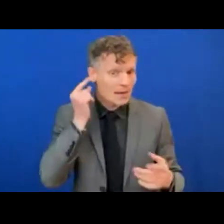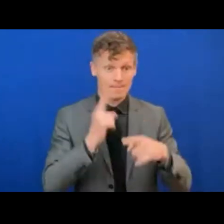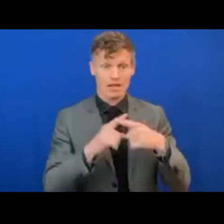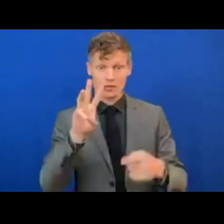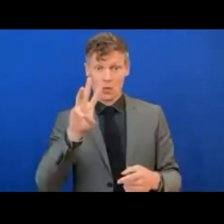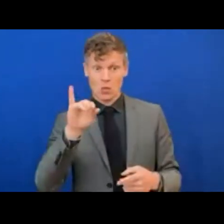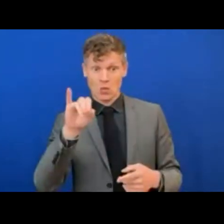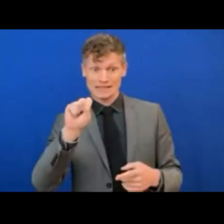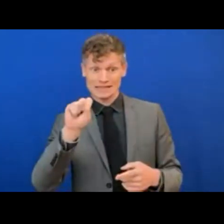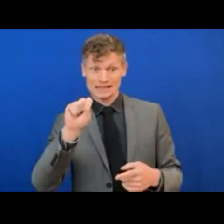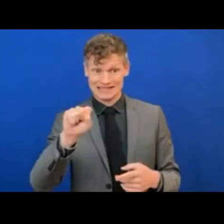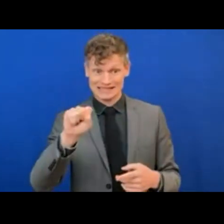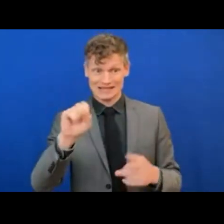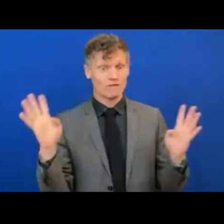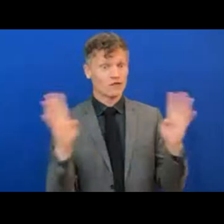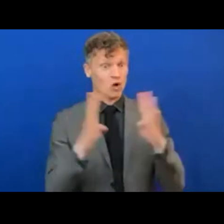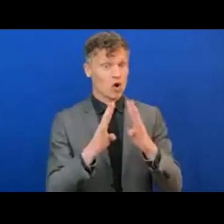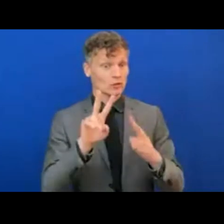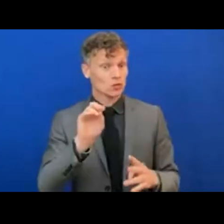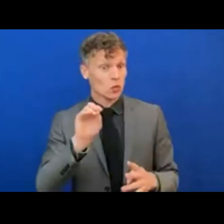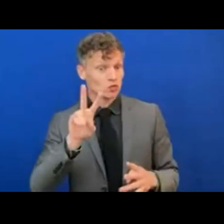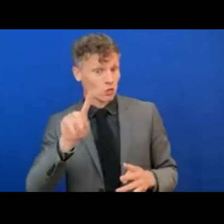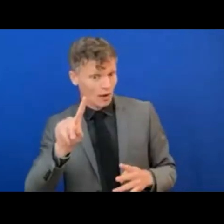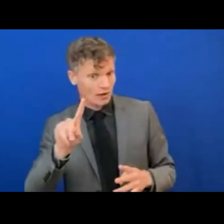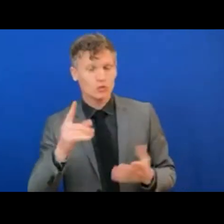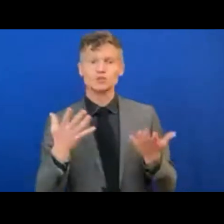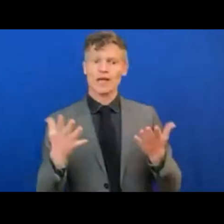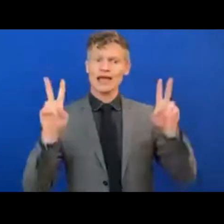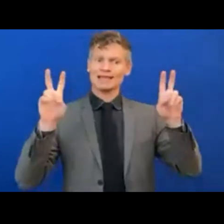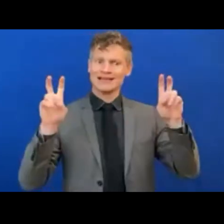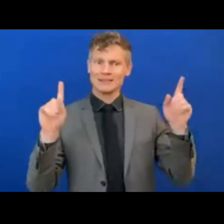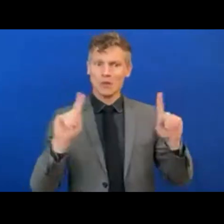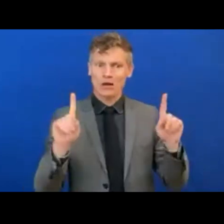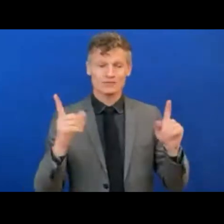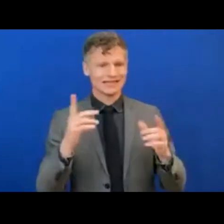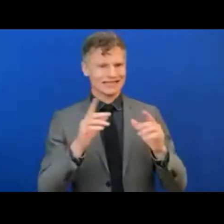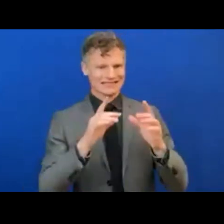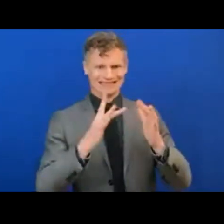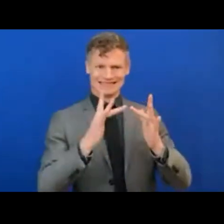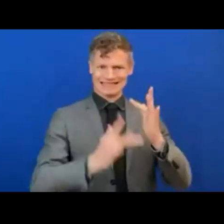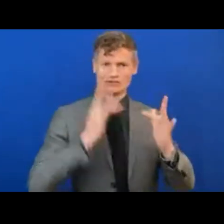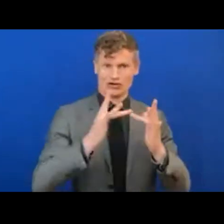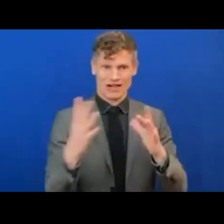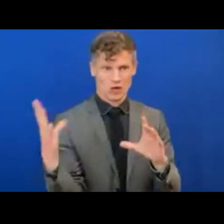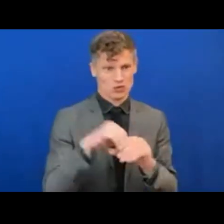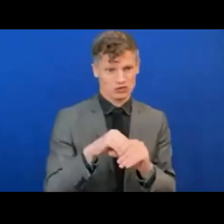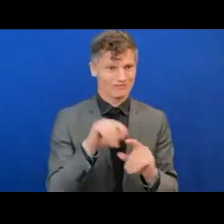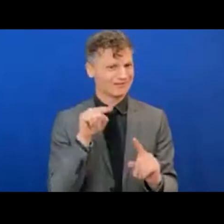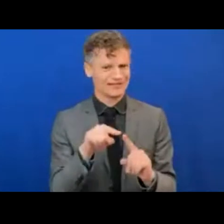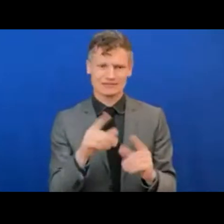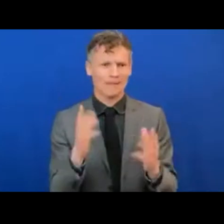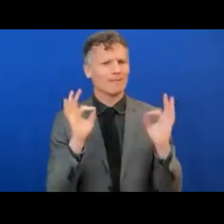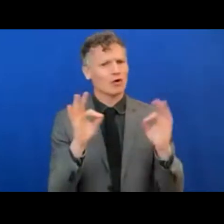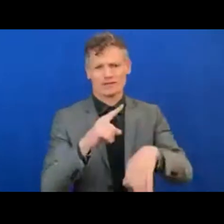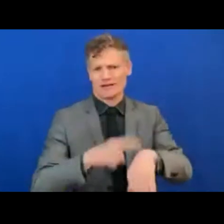Today's theme is digital inclusion, and I think it could hardly be more timely. Our post-COVID world, in